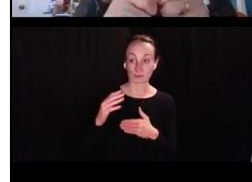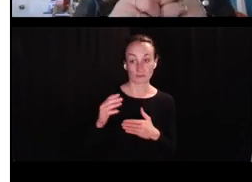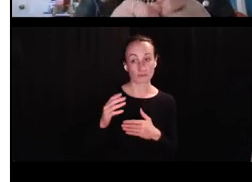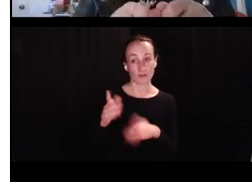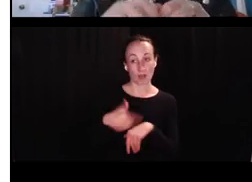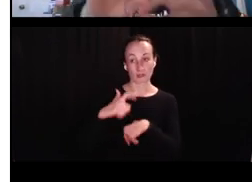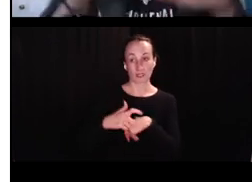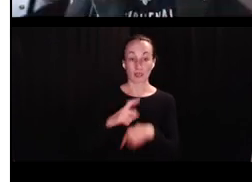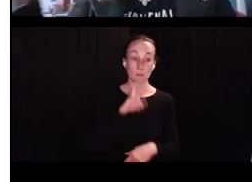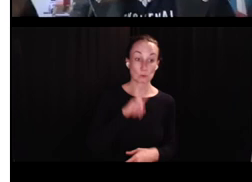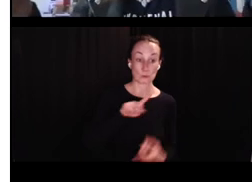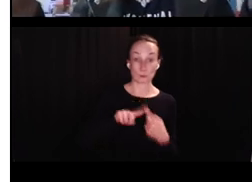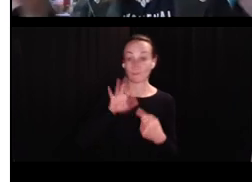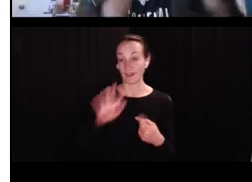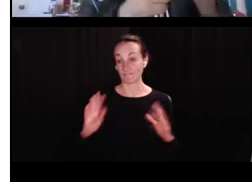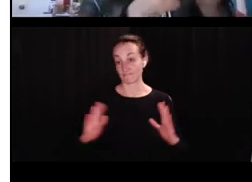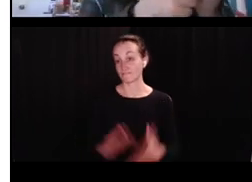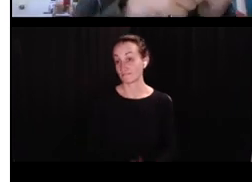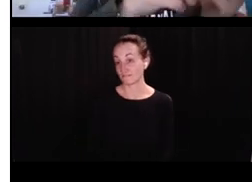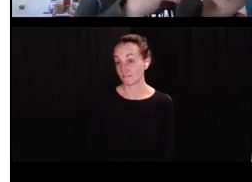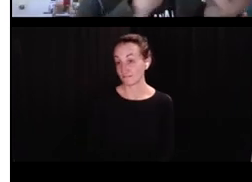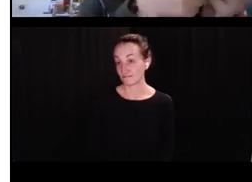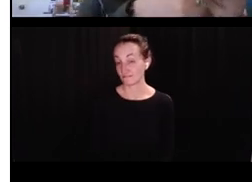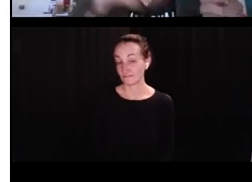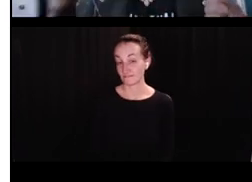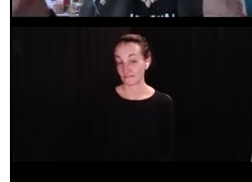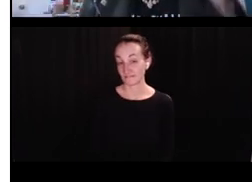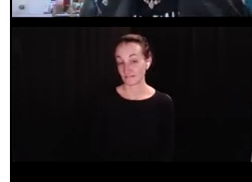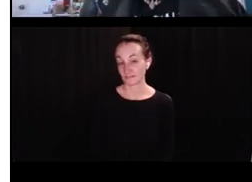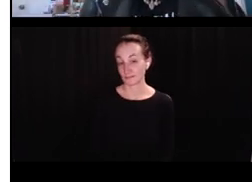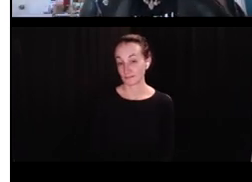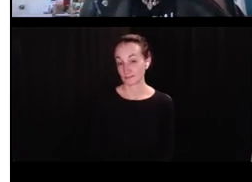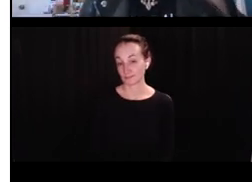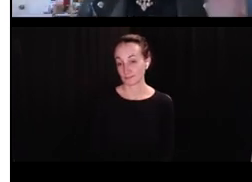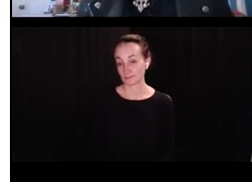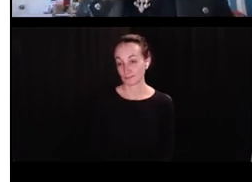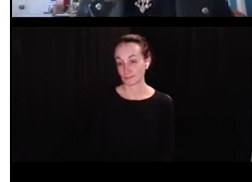used over a long time. So over two, when they were two years to five years.